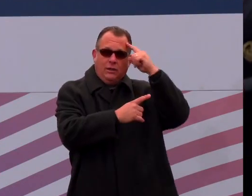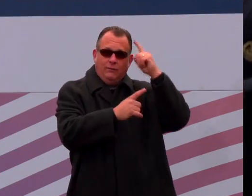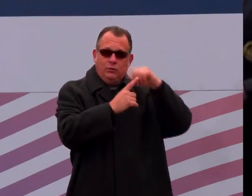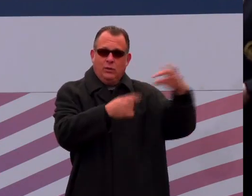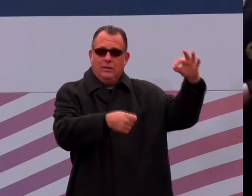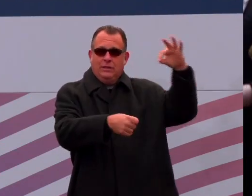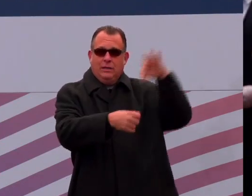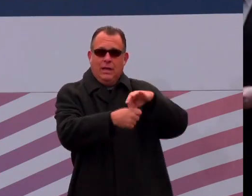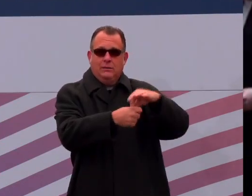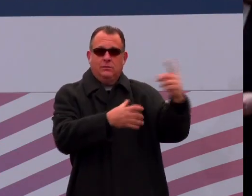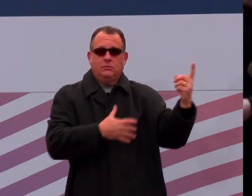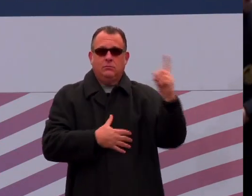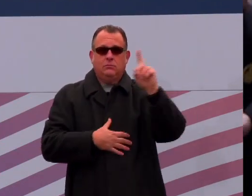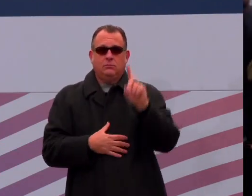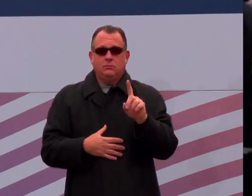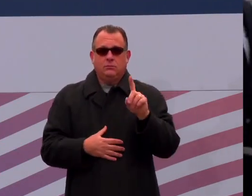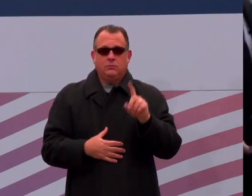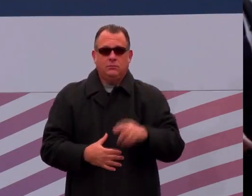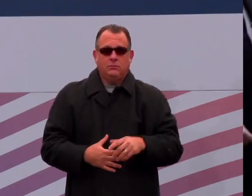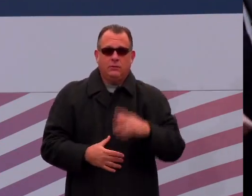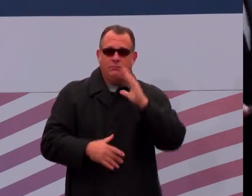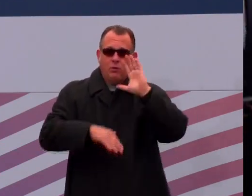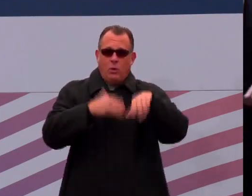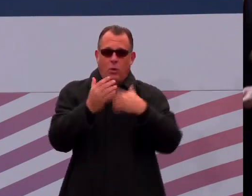Please bring the committee and guests forward.